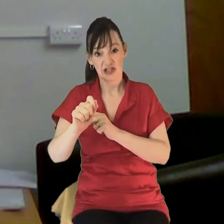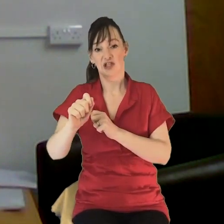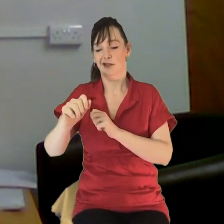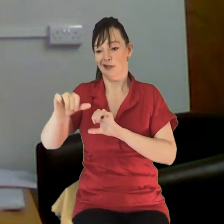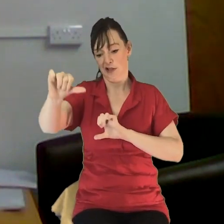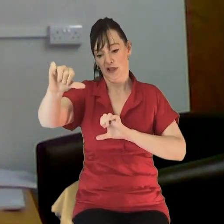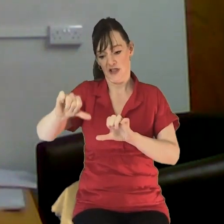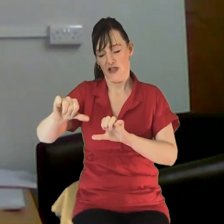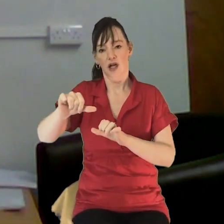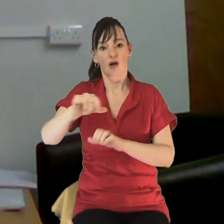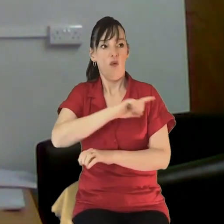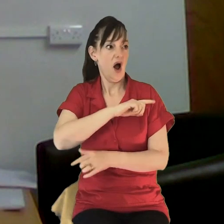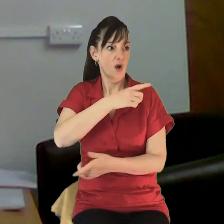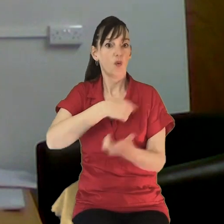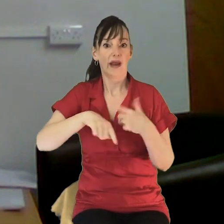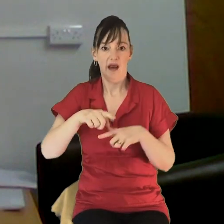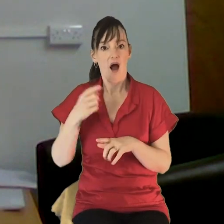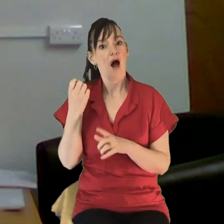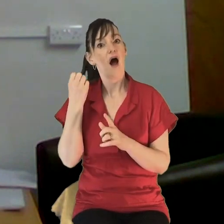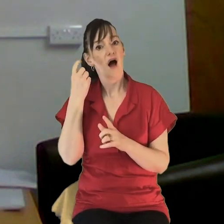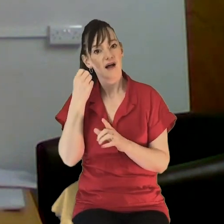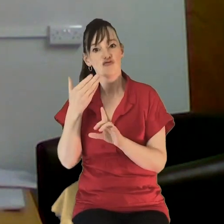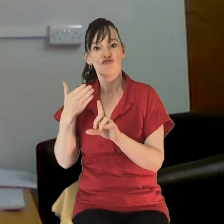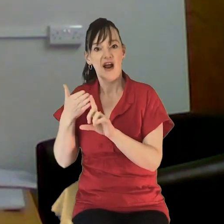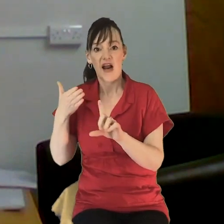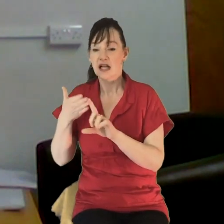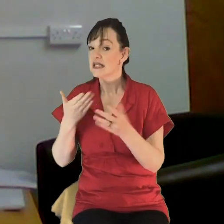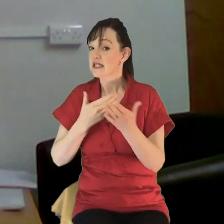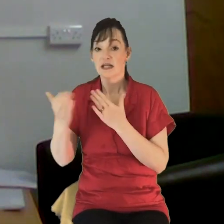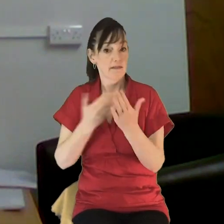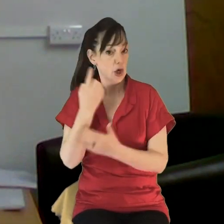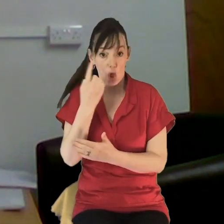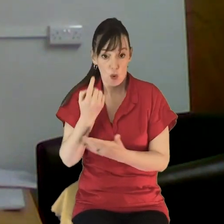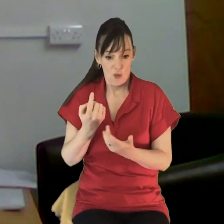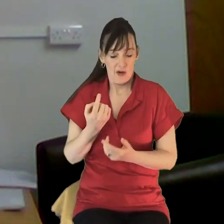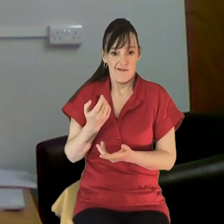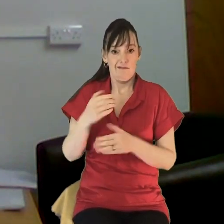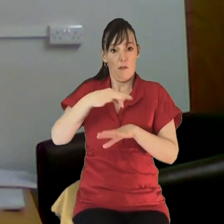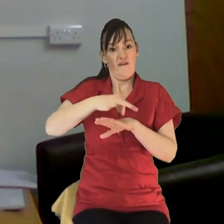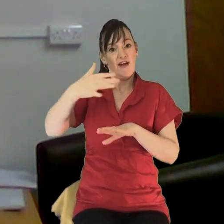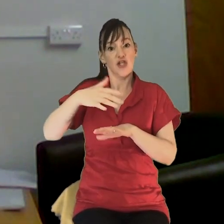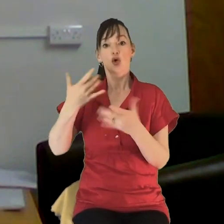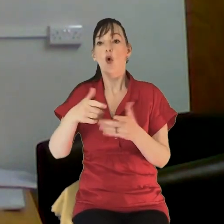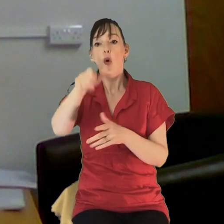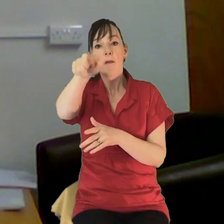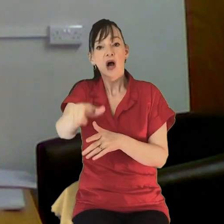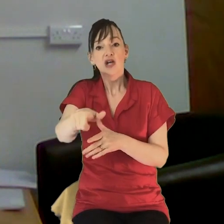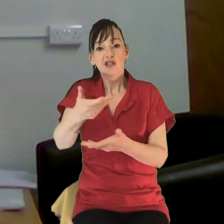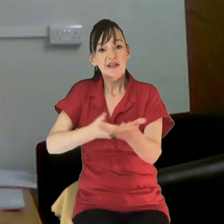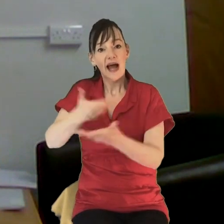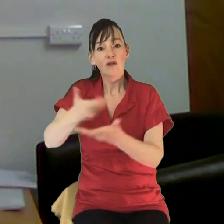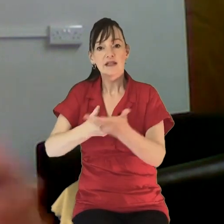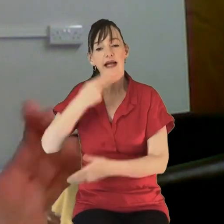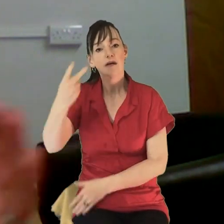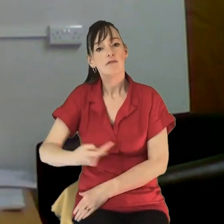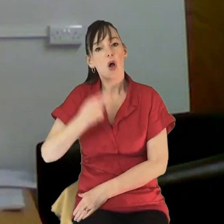of recognised whether you're on the receiving end or the giving end of this kind of input, you get fatigued. And so we've